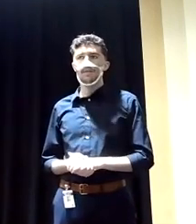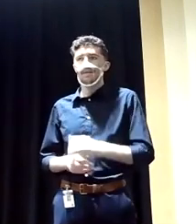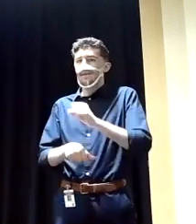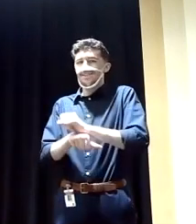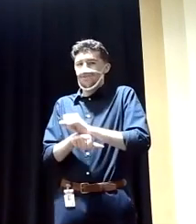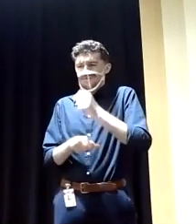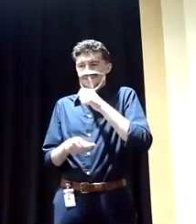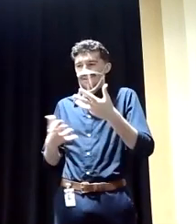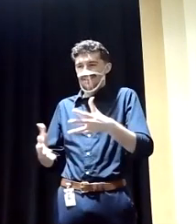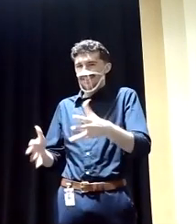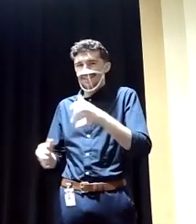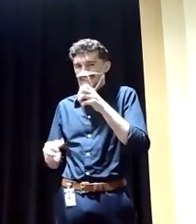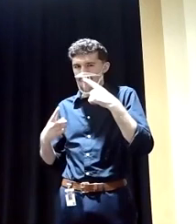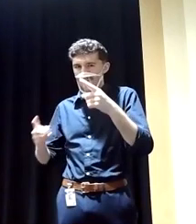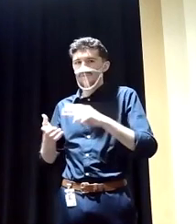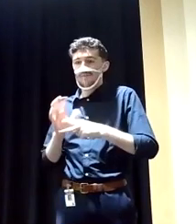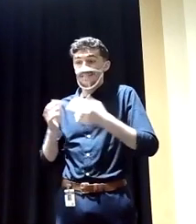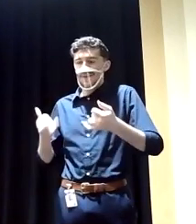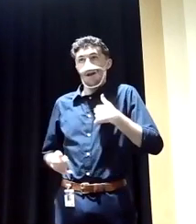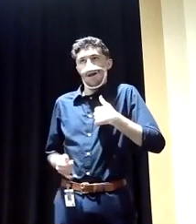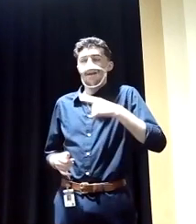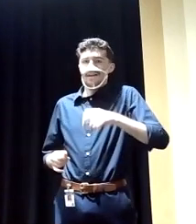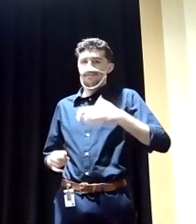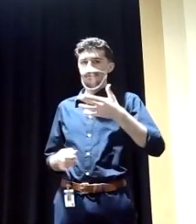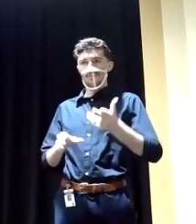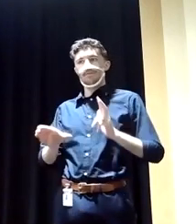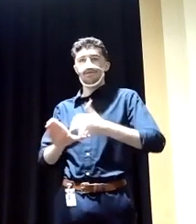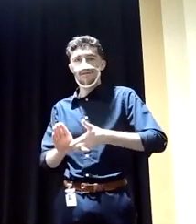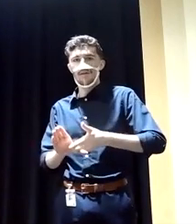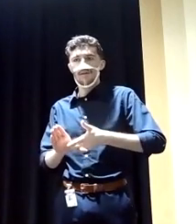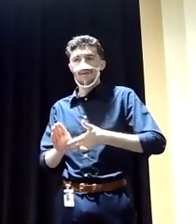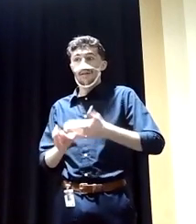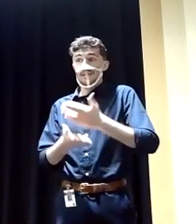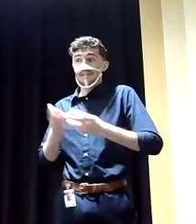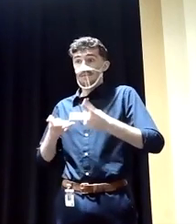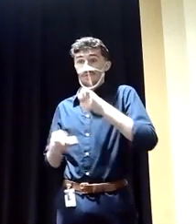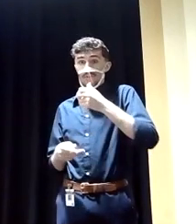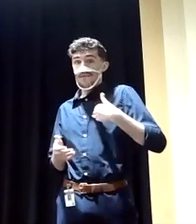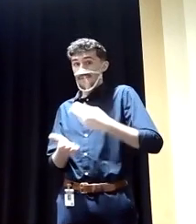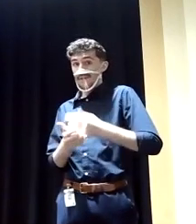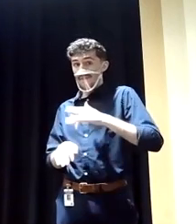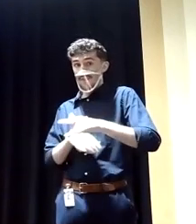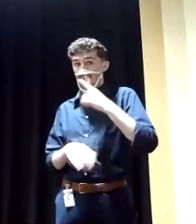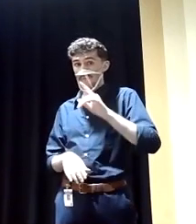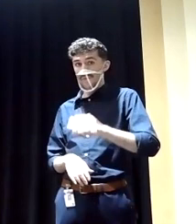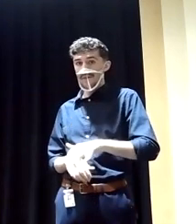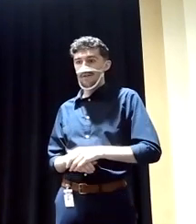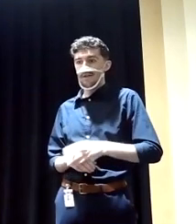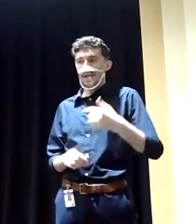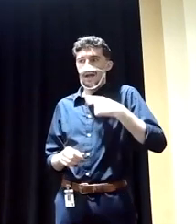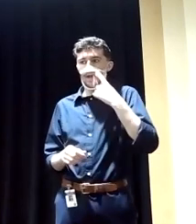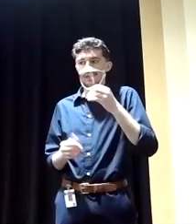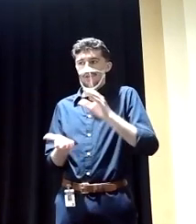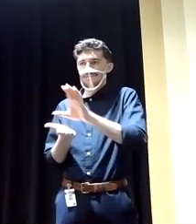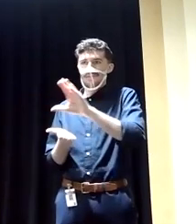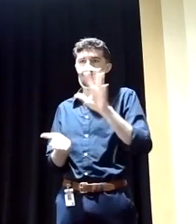is not getting done. Hence, now I have to do something that I just frankly don't have the money for. I don't have, I just saved the $5,000 I